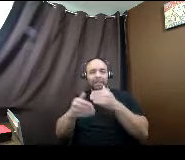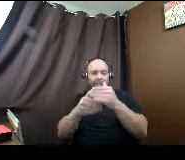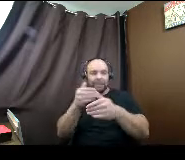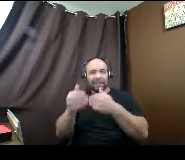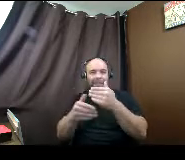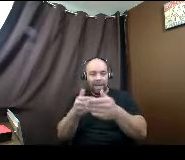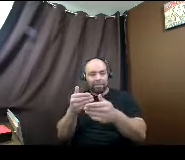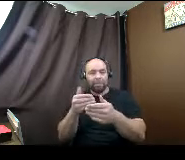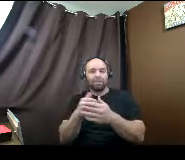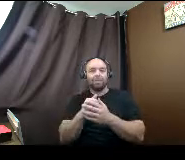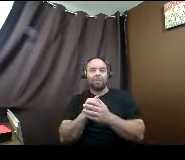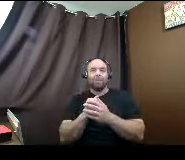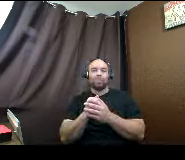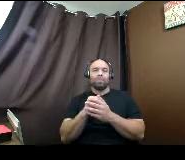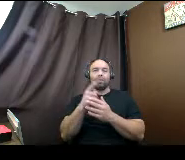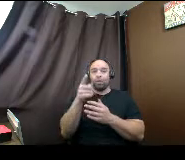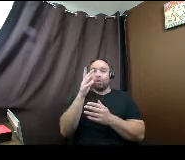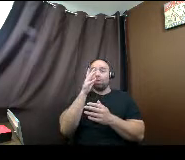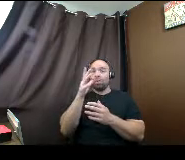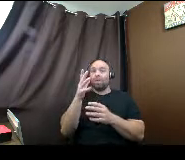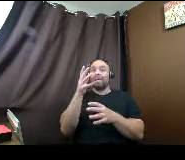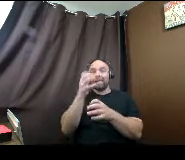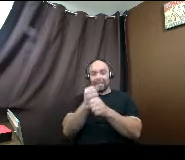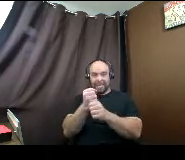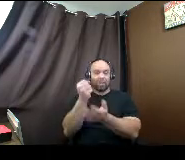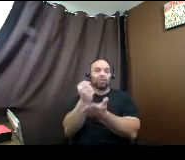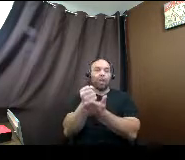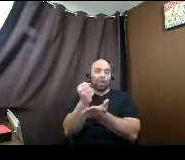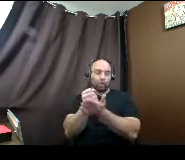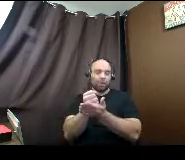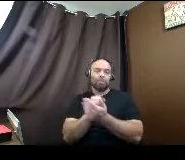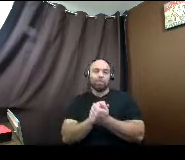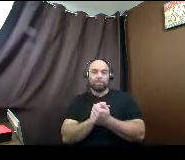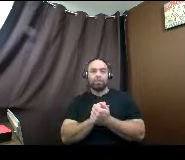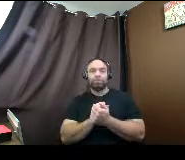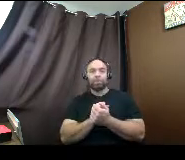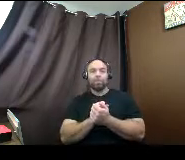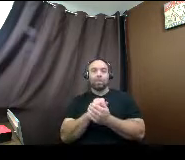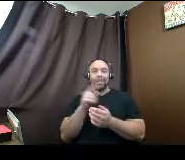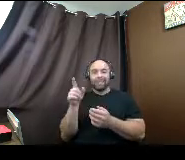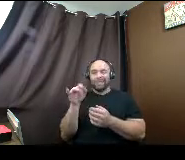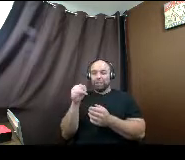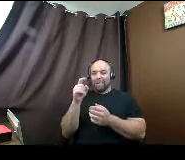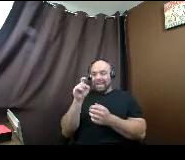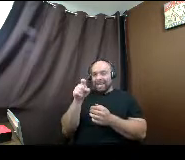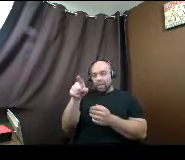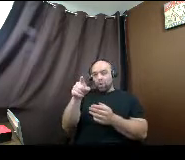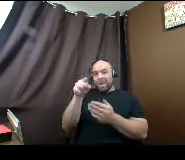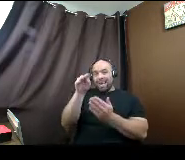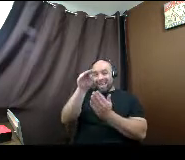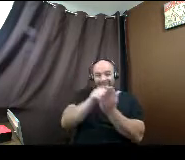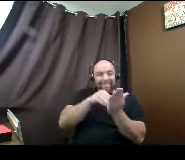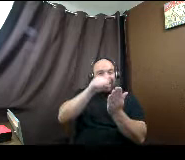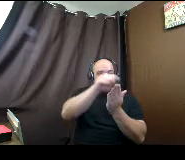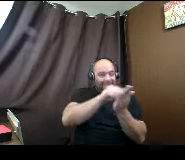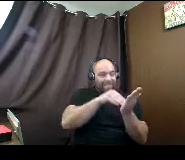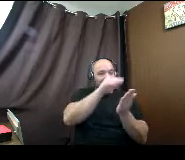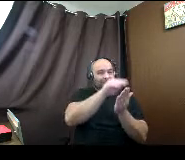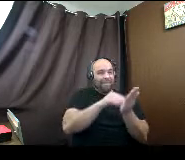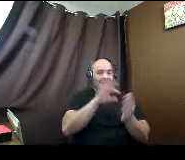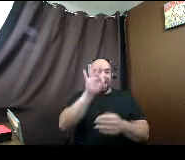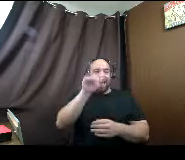Scholarship. You will get the scholarship. They just need you to fill out that FAFSA as one of those steps.